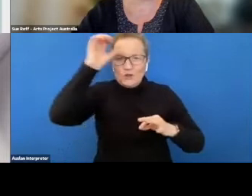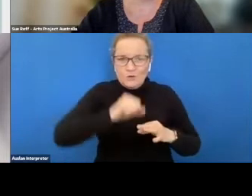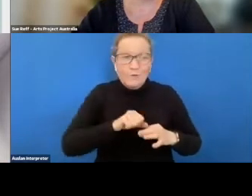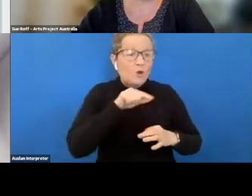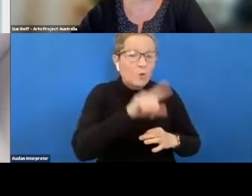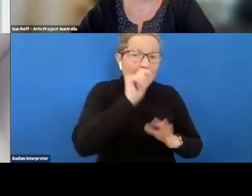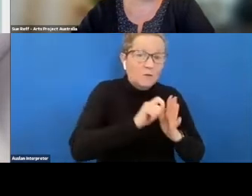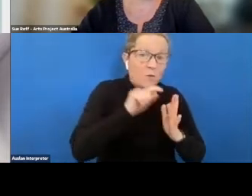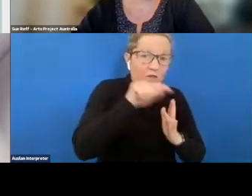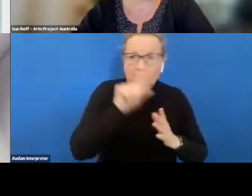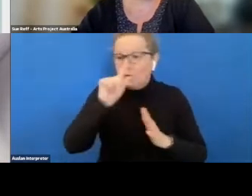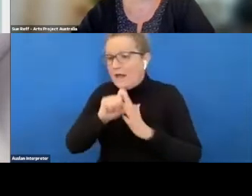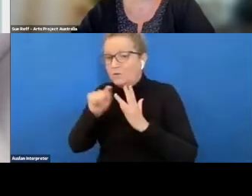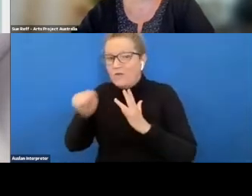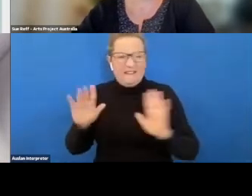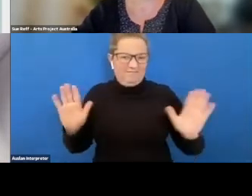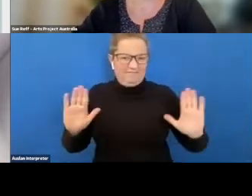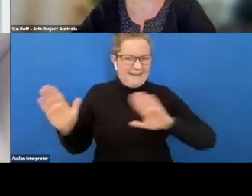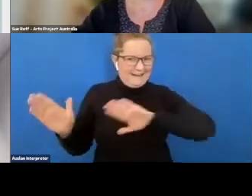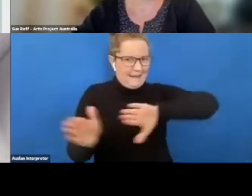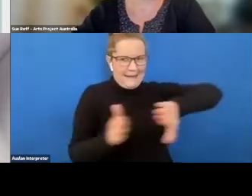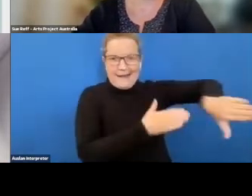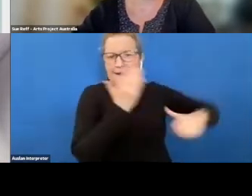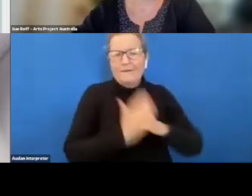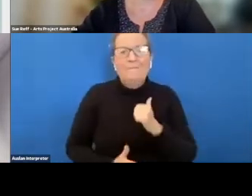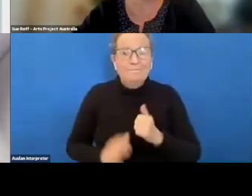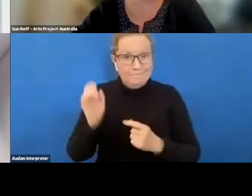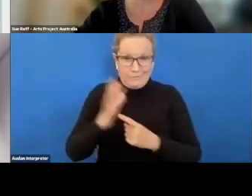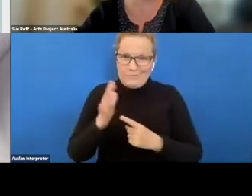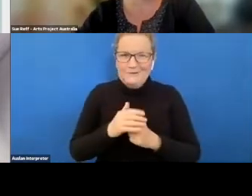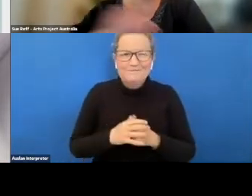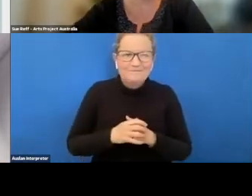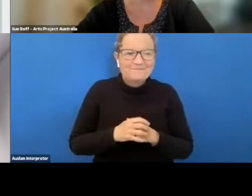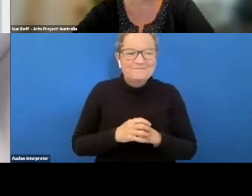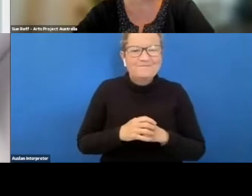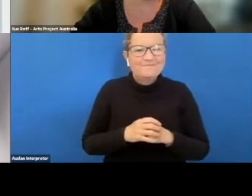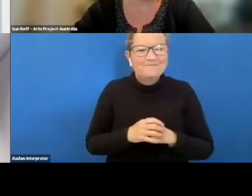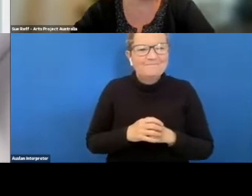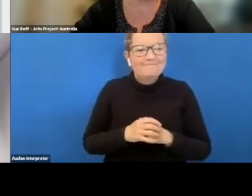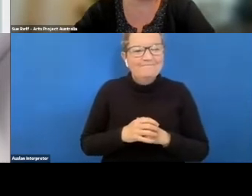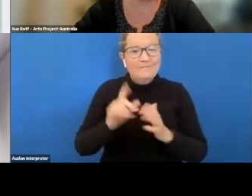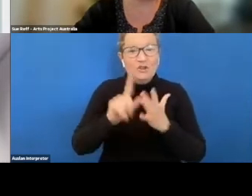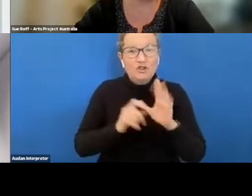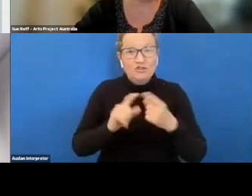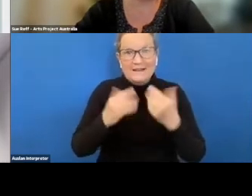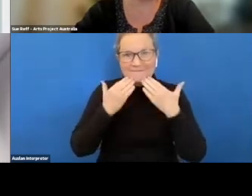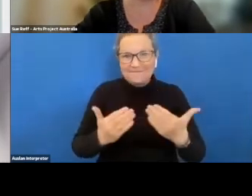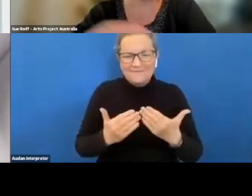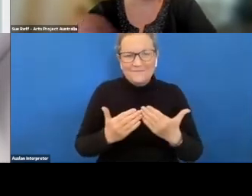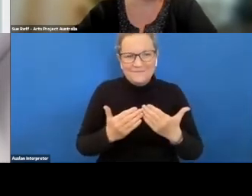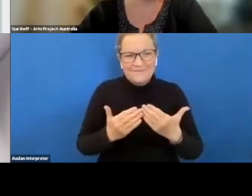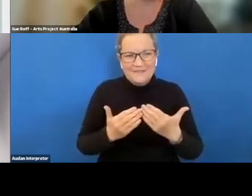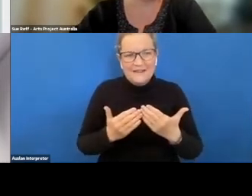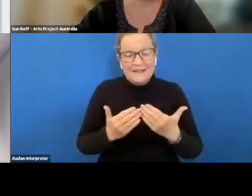can't do that's really really important yeah thank you so um and i hate to say the word pivot but arts